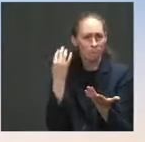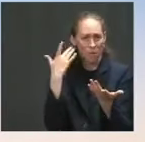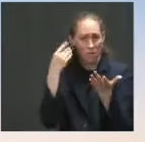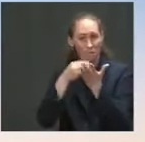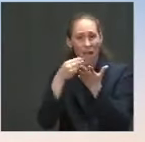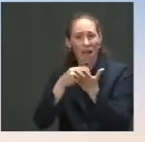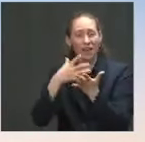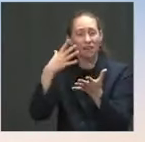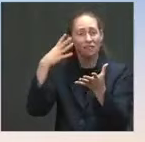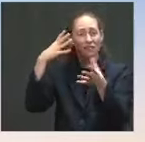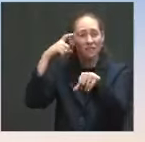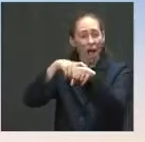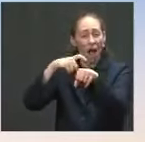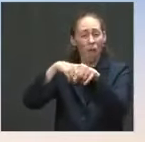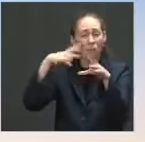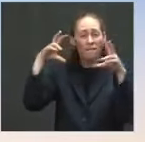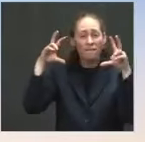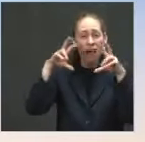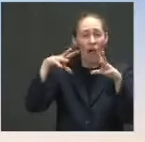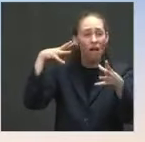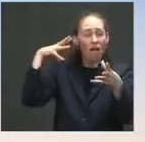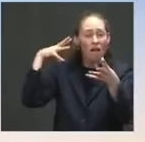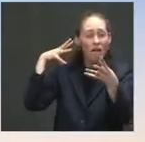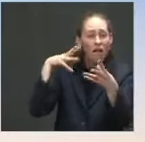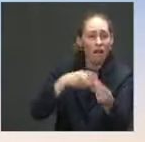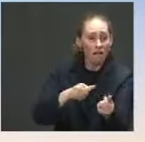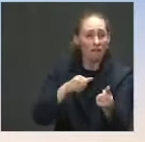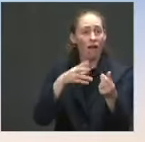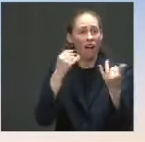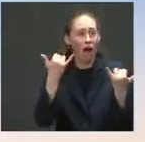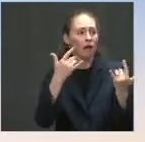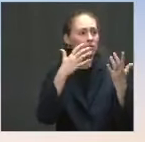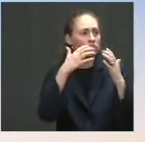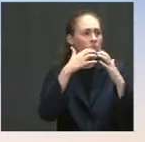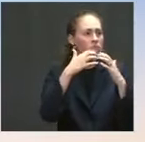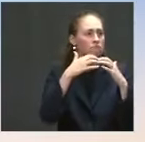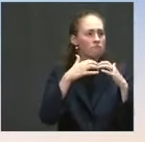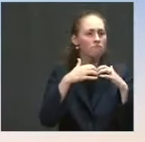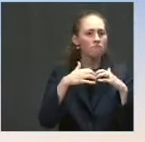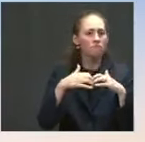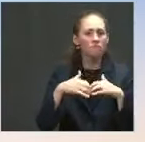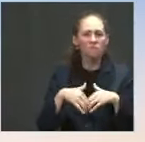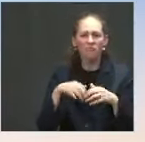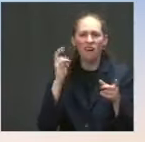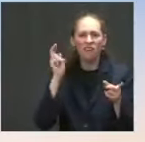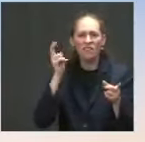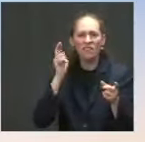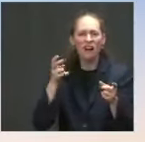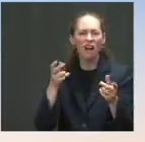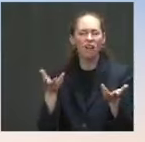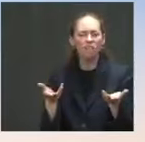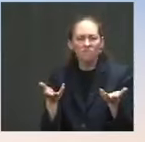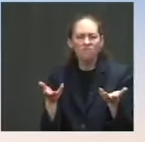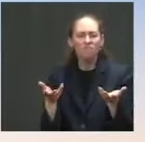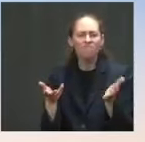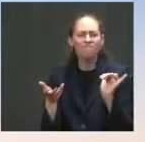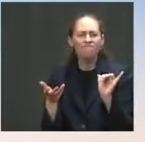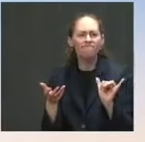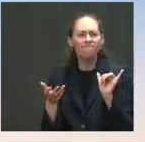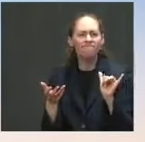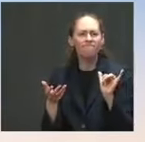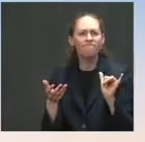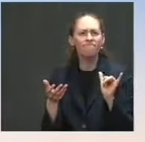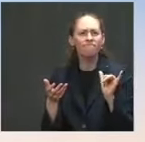that these cities are falling quite quickly. Would there be a reassessment that maybe next time there would be a different type of training?